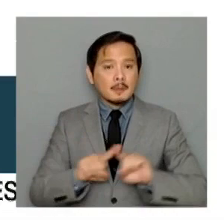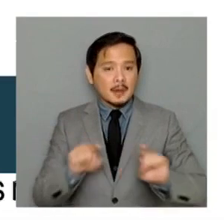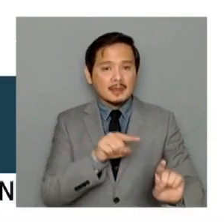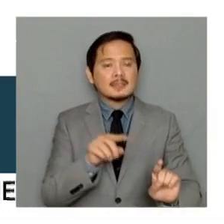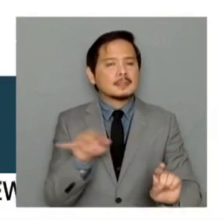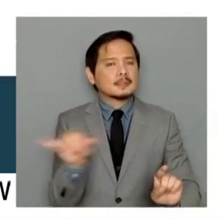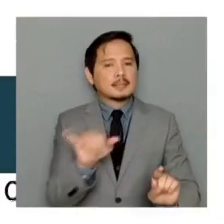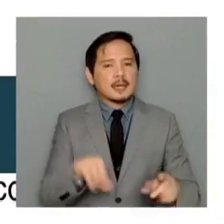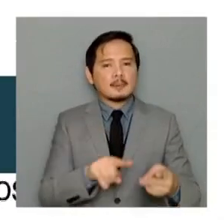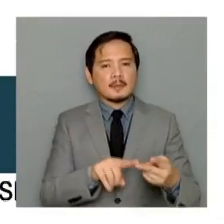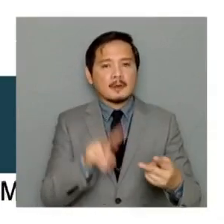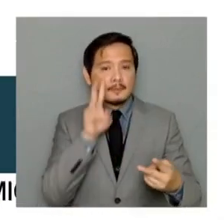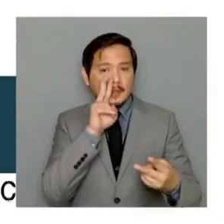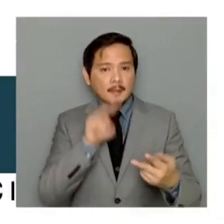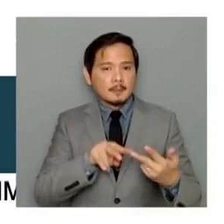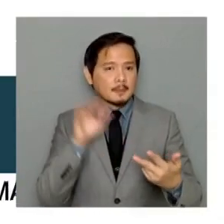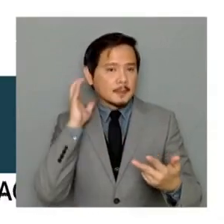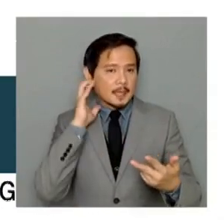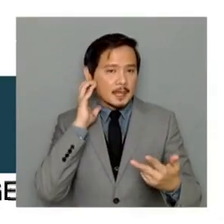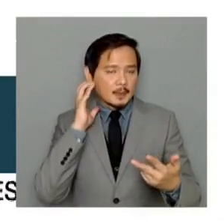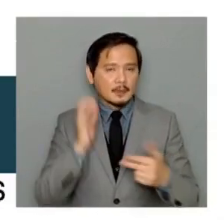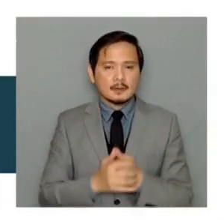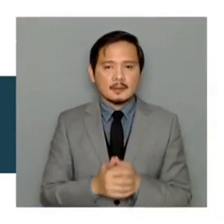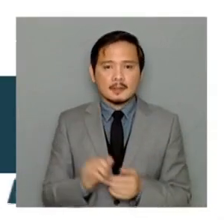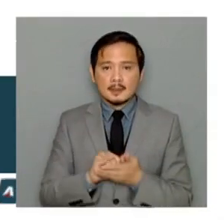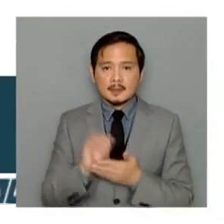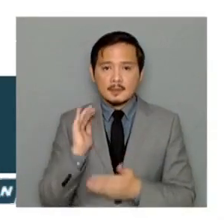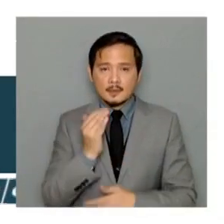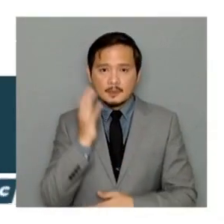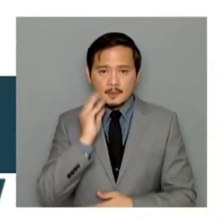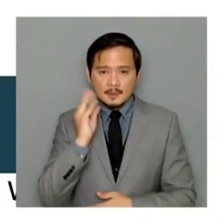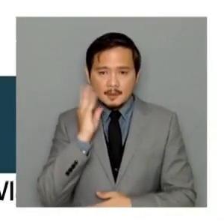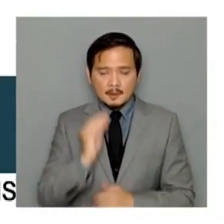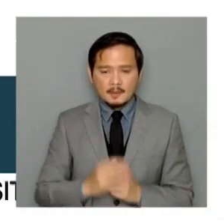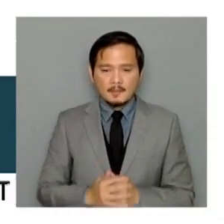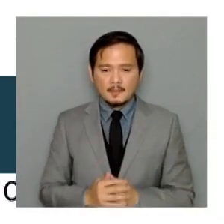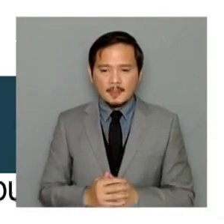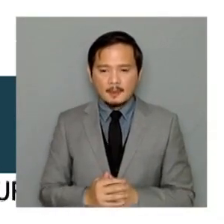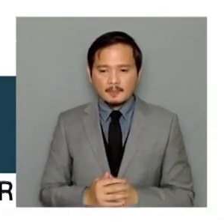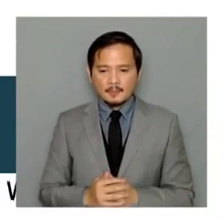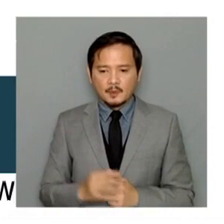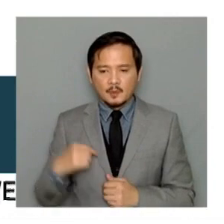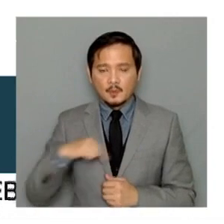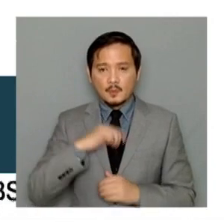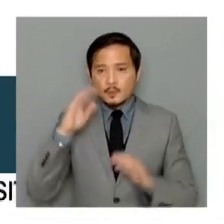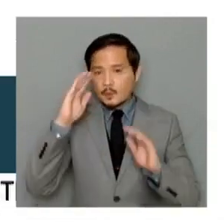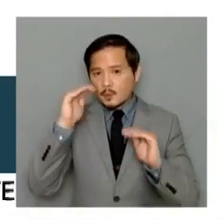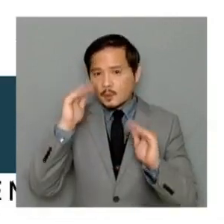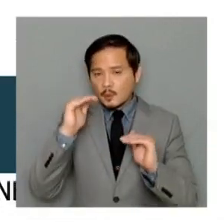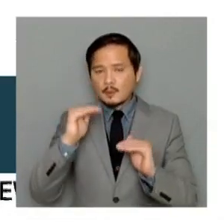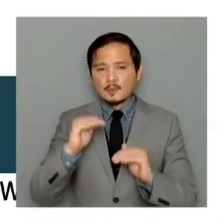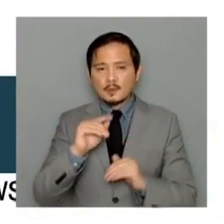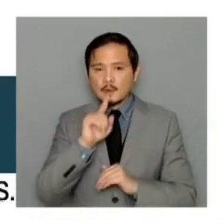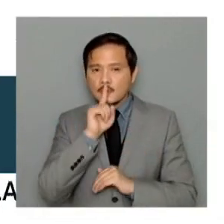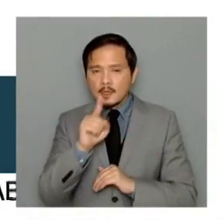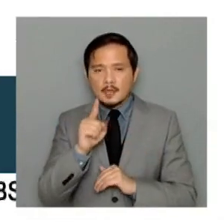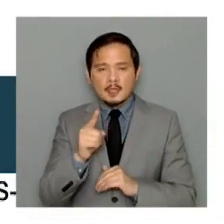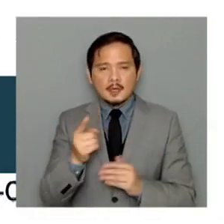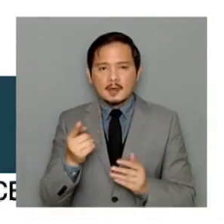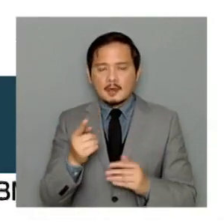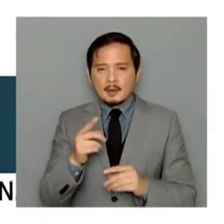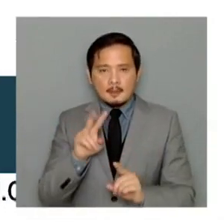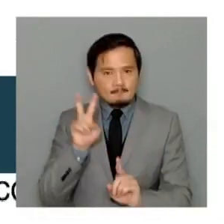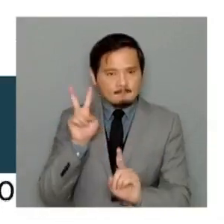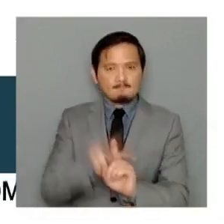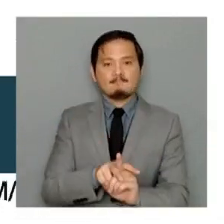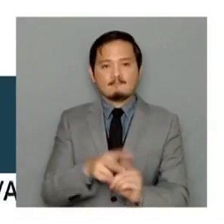This is our experience. So we hope that she would bring in the true essence of people's consultations. And it's